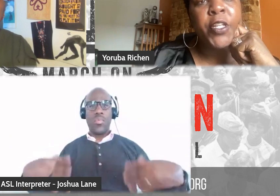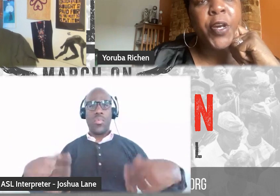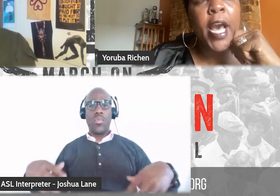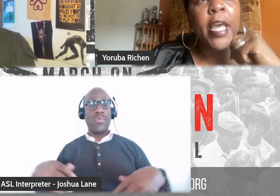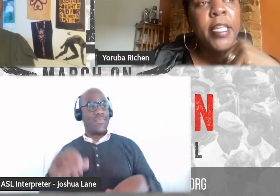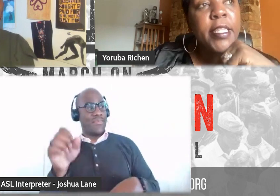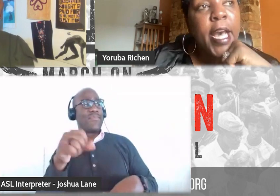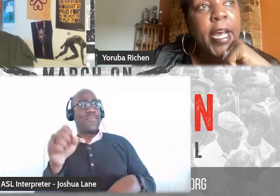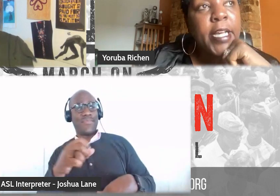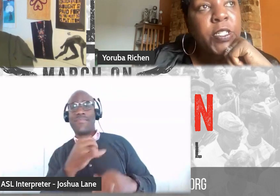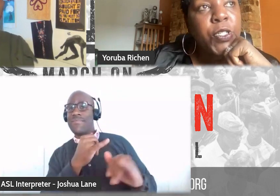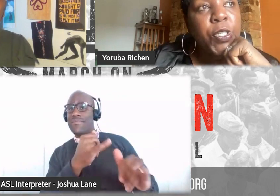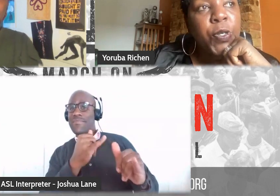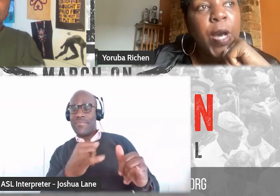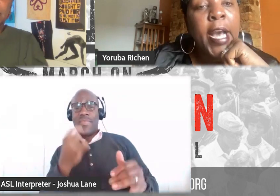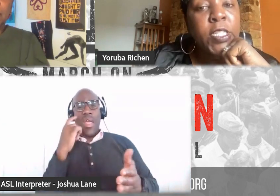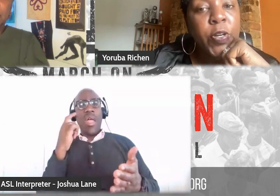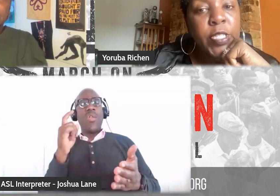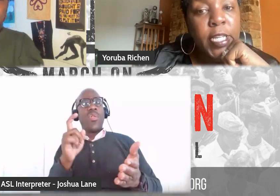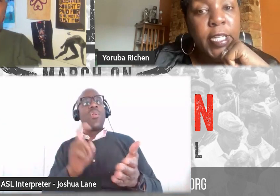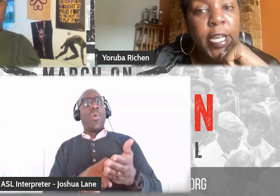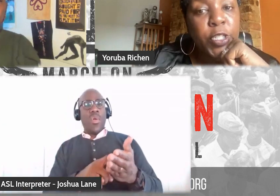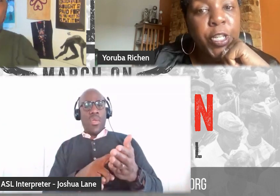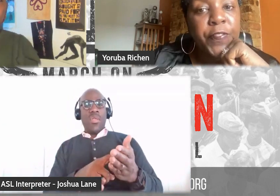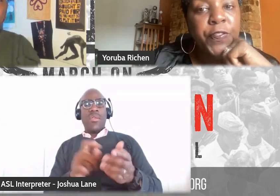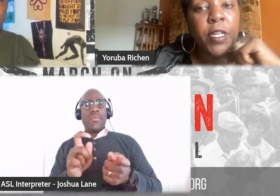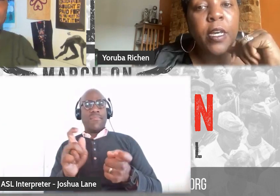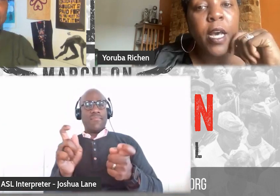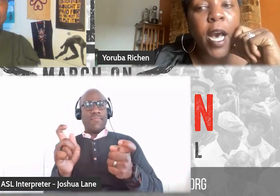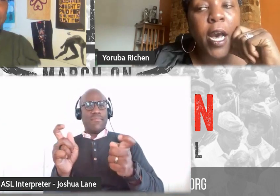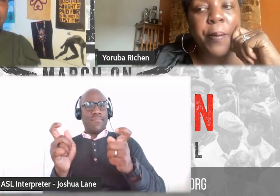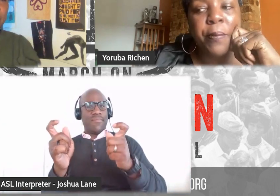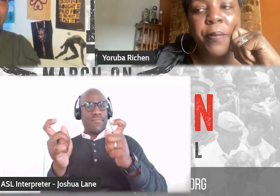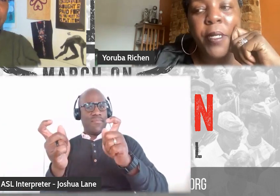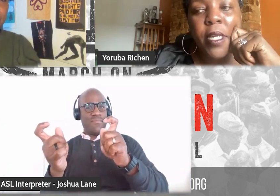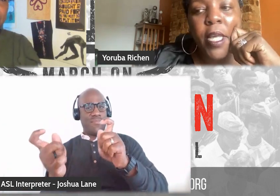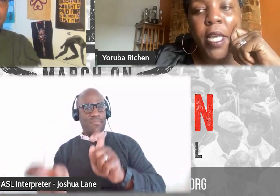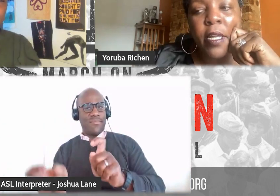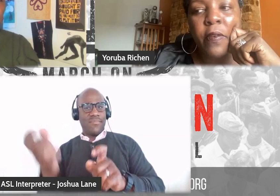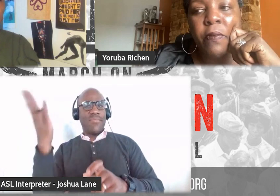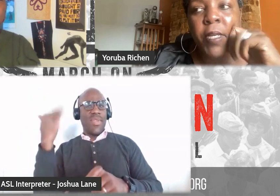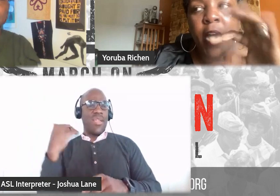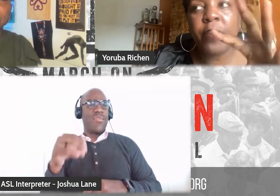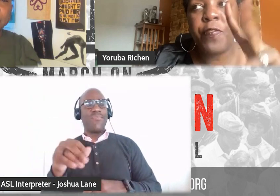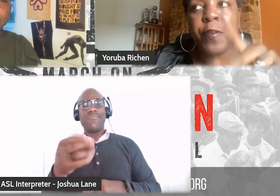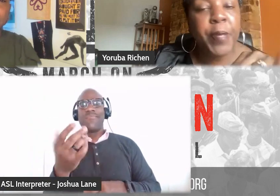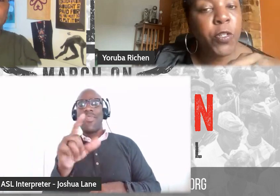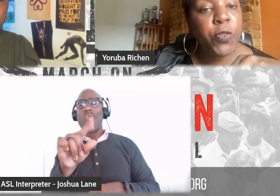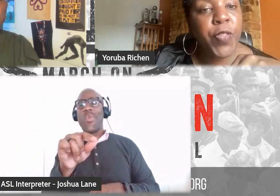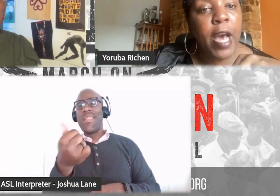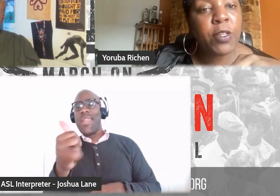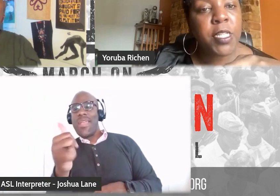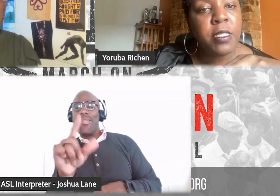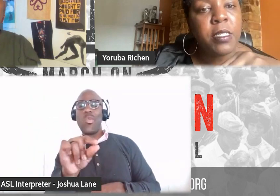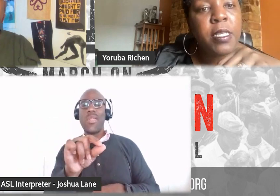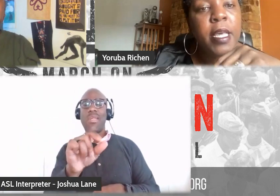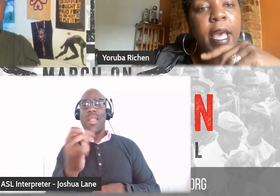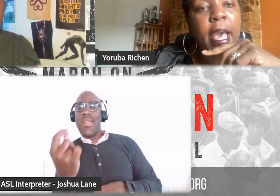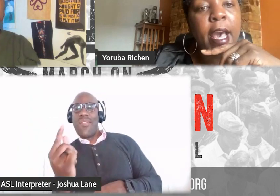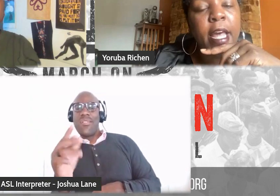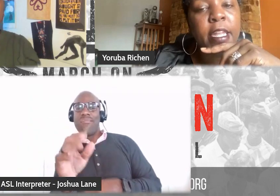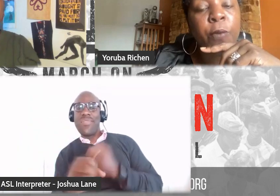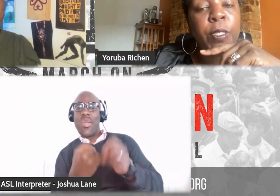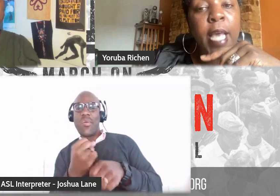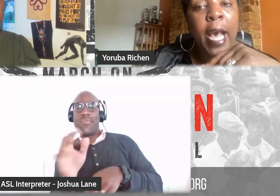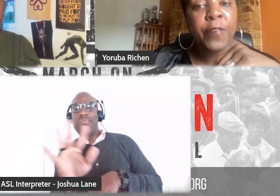field. You know, and I think that has to do, I started seeing that shift in kind of the mid-2000s.